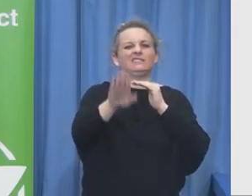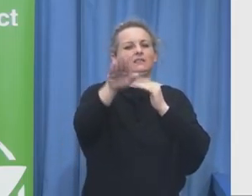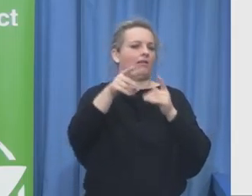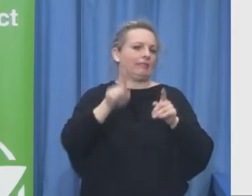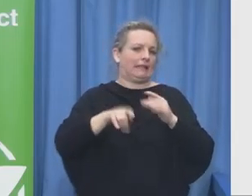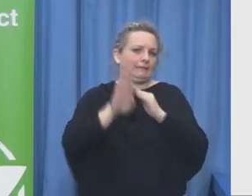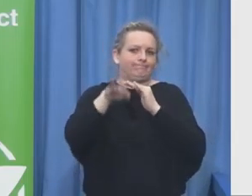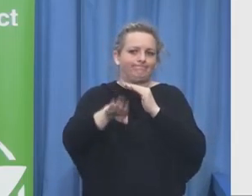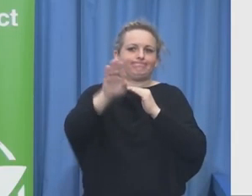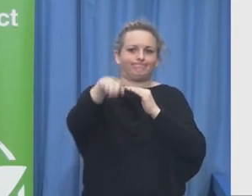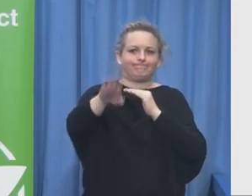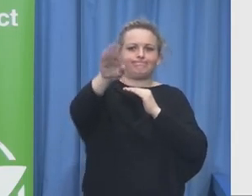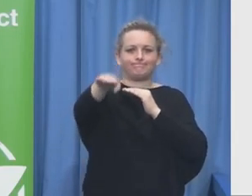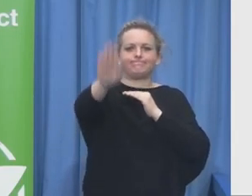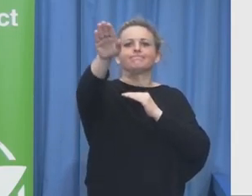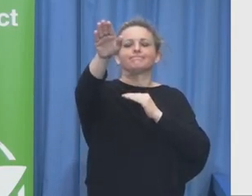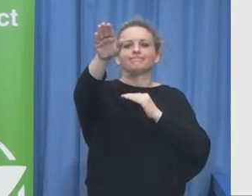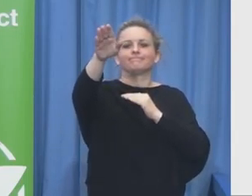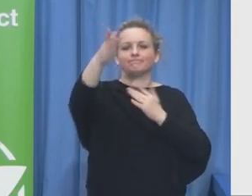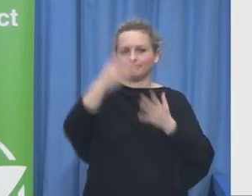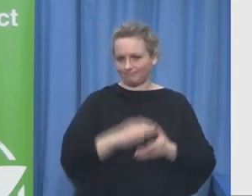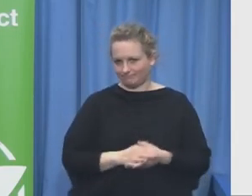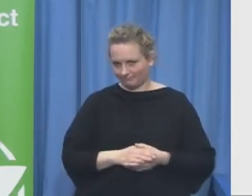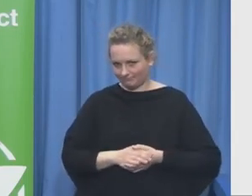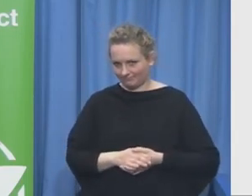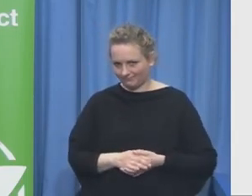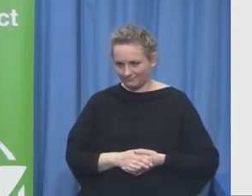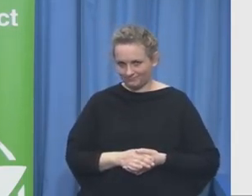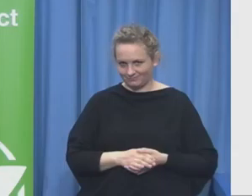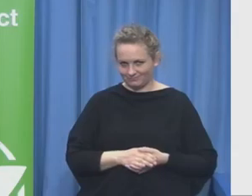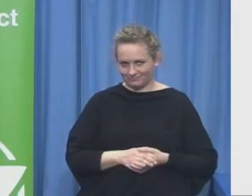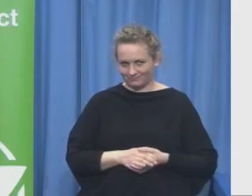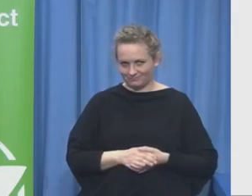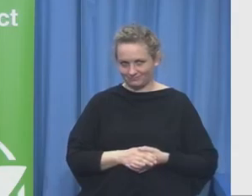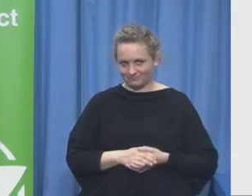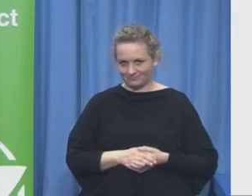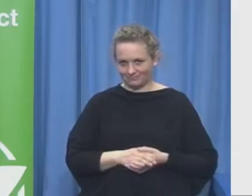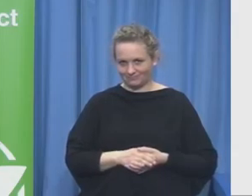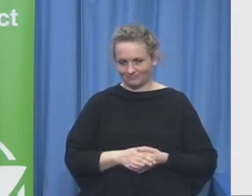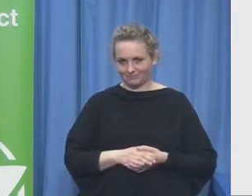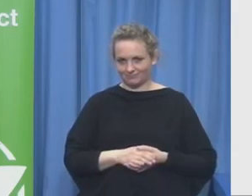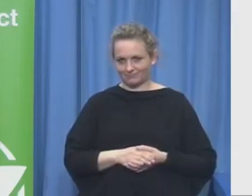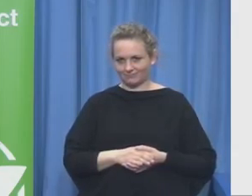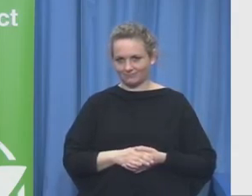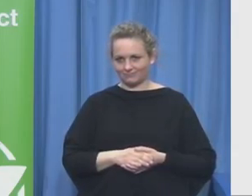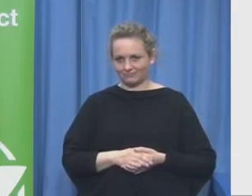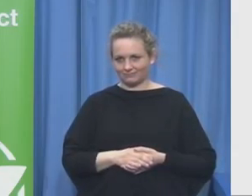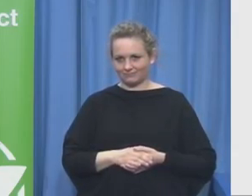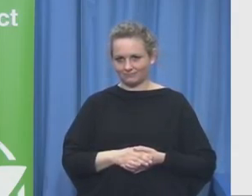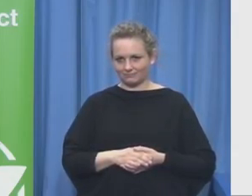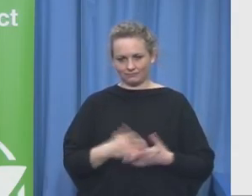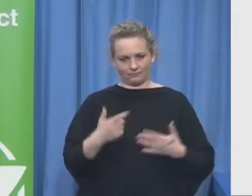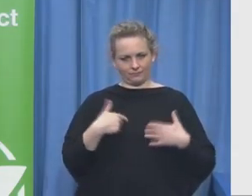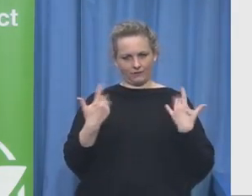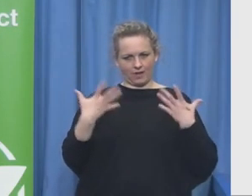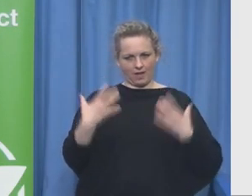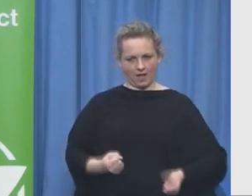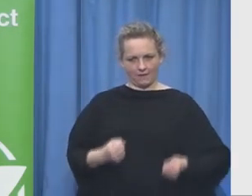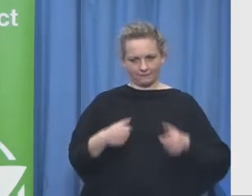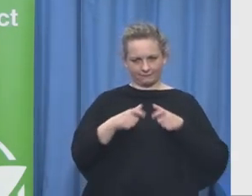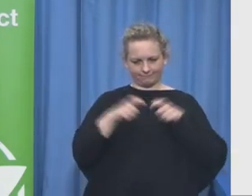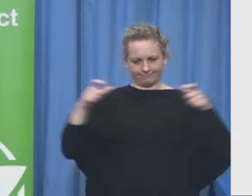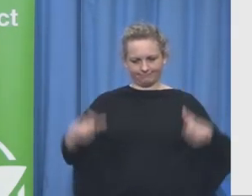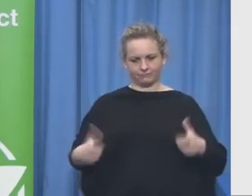partnership as I said we're talking about creating the content for itself the model the pilot it's creating the partnership the